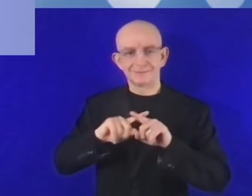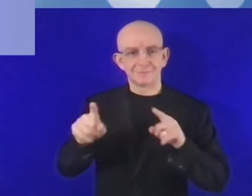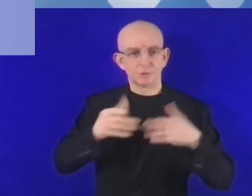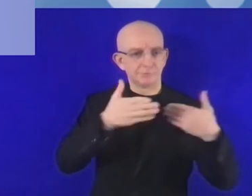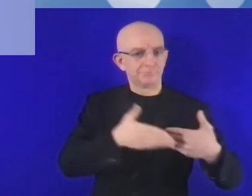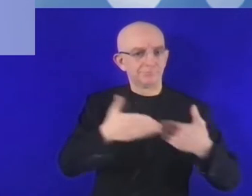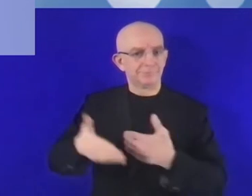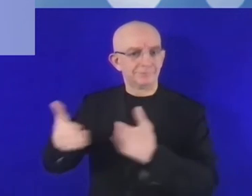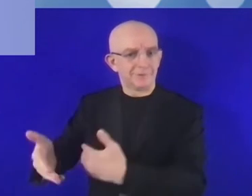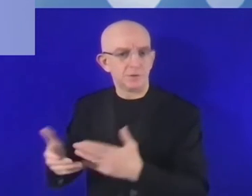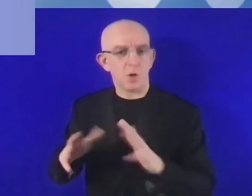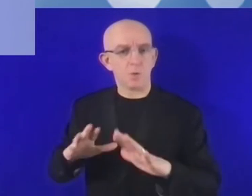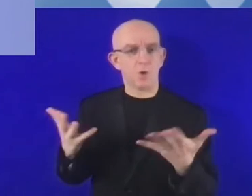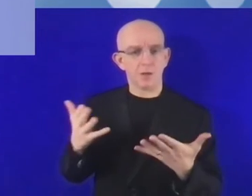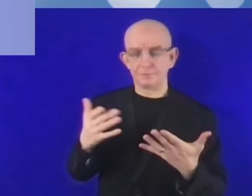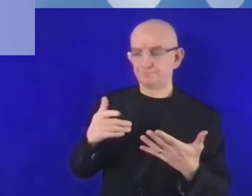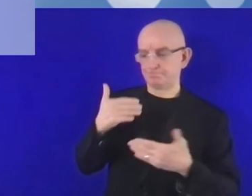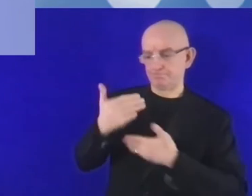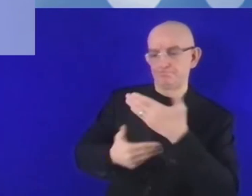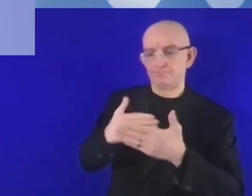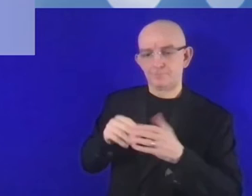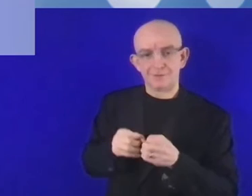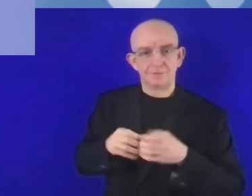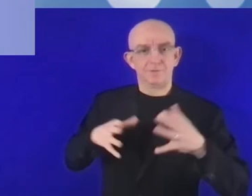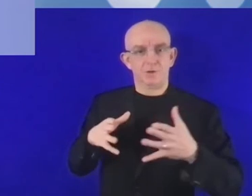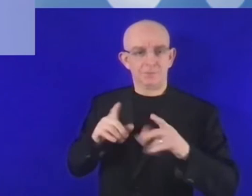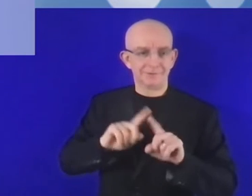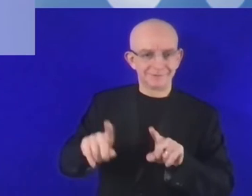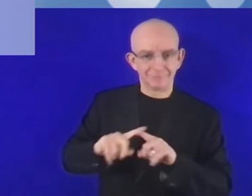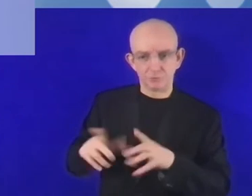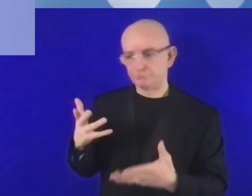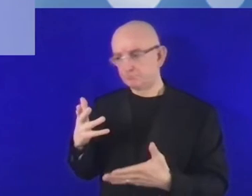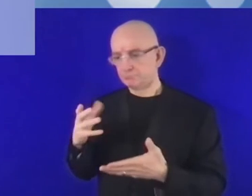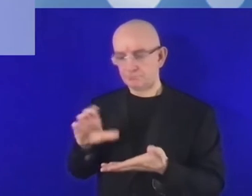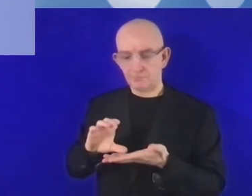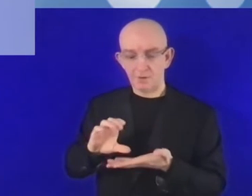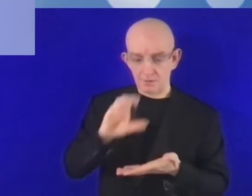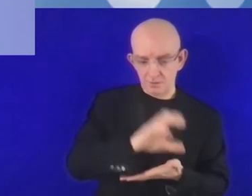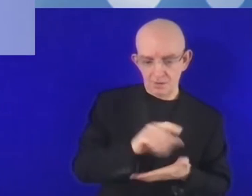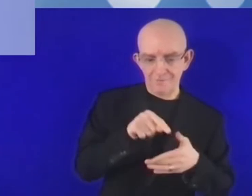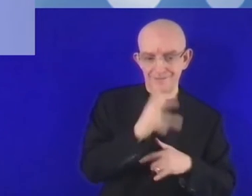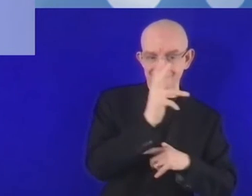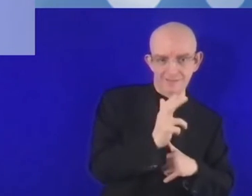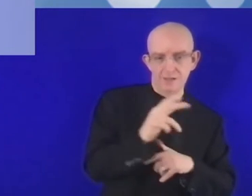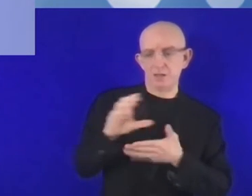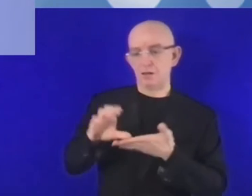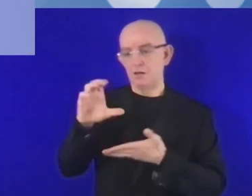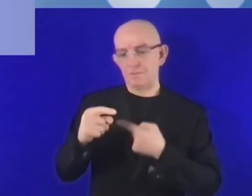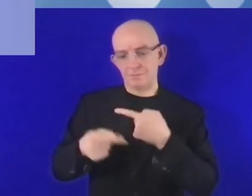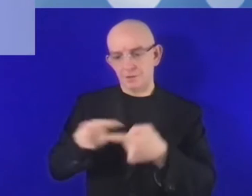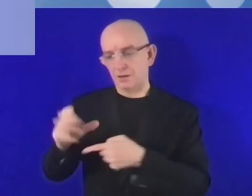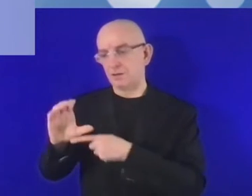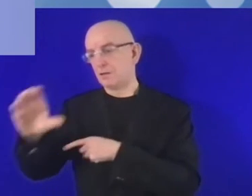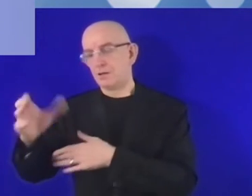financing and later on we need different types of financing. So also different